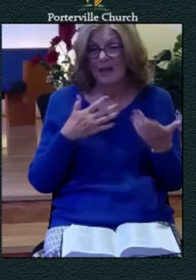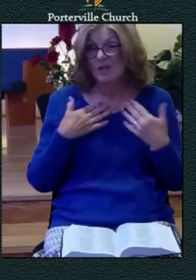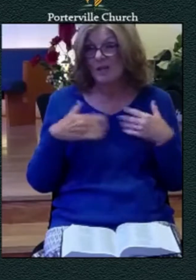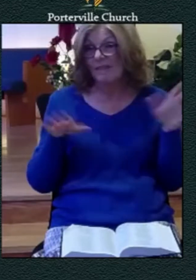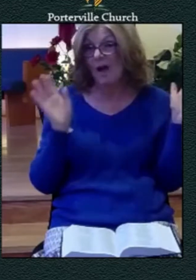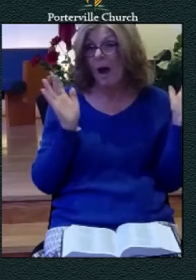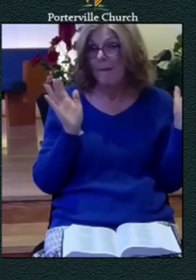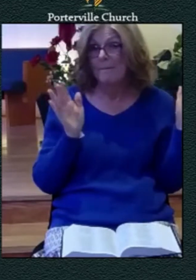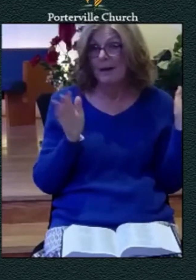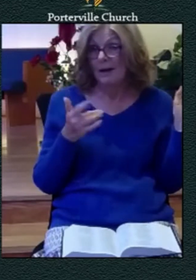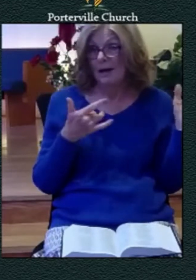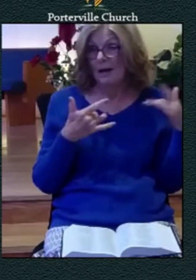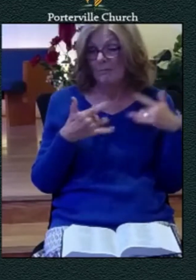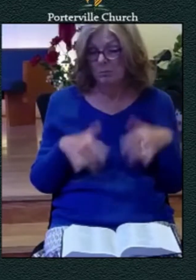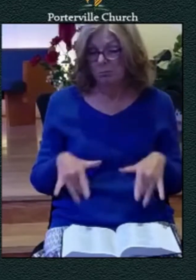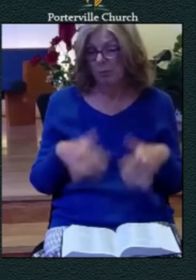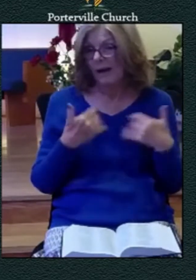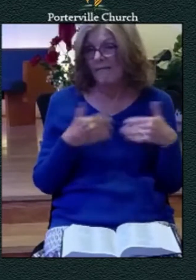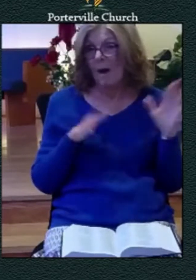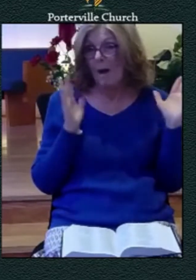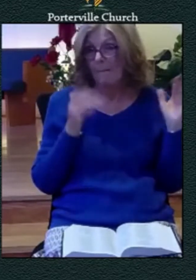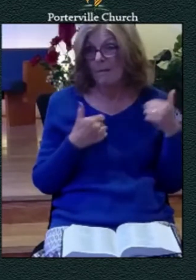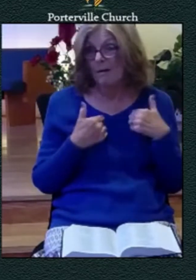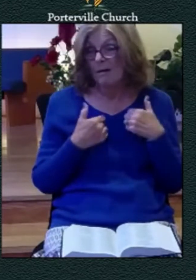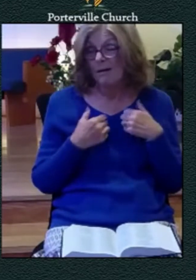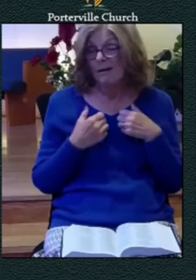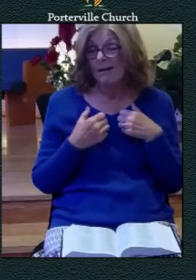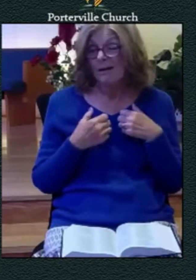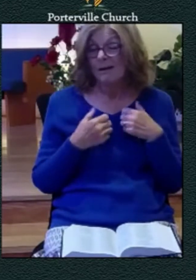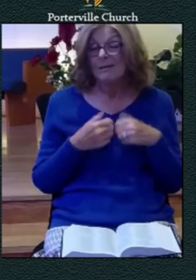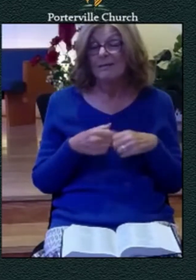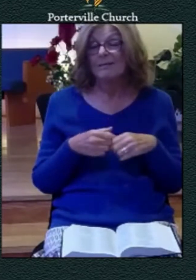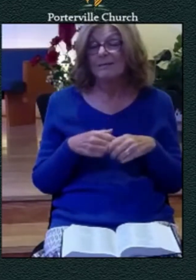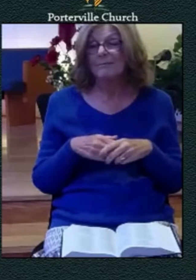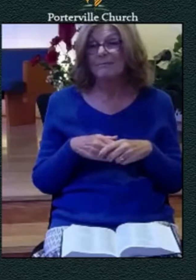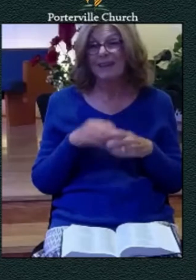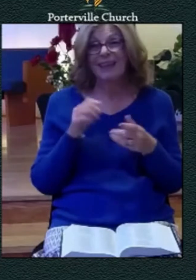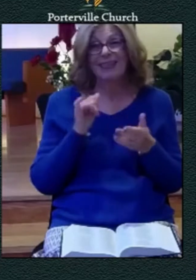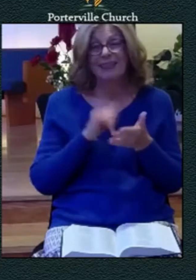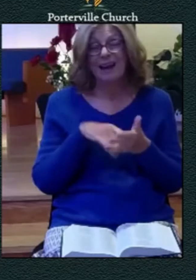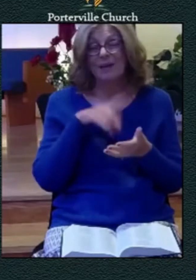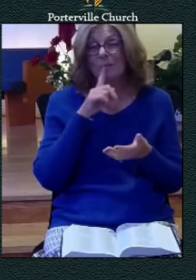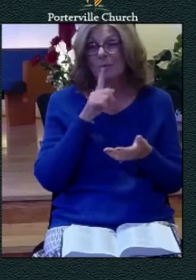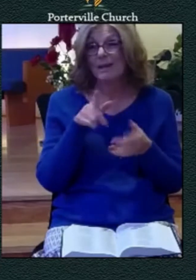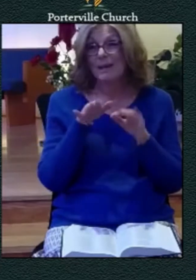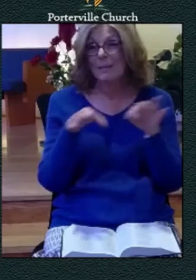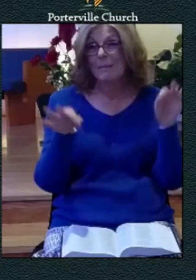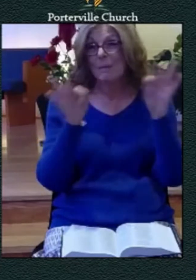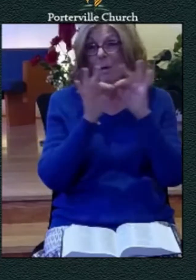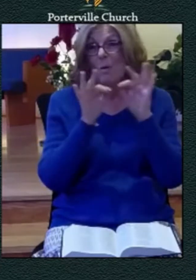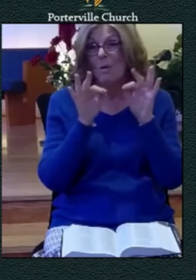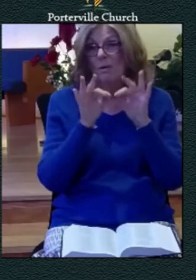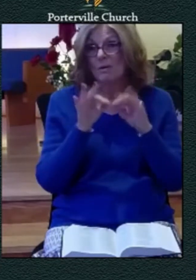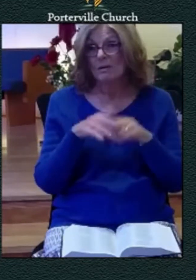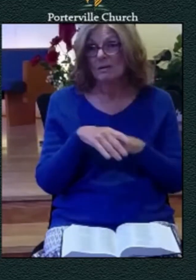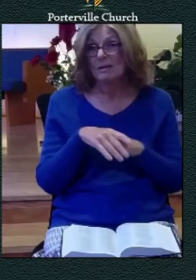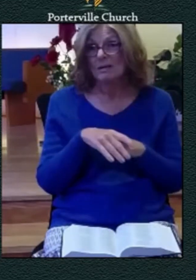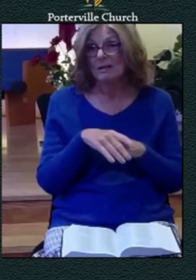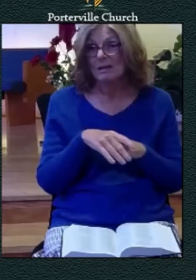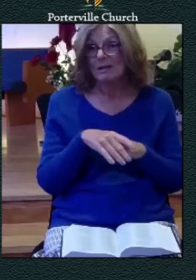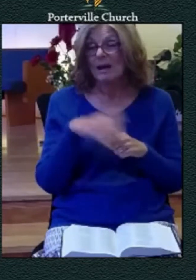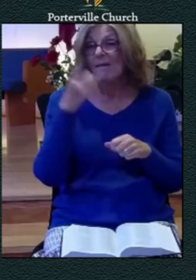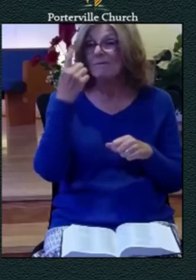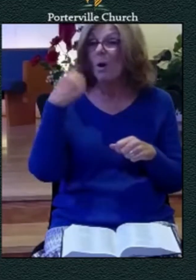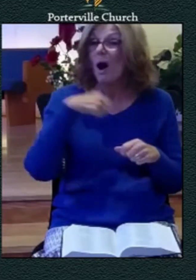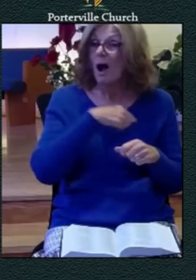and you know that's really important it's really important for us